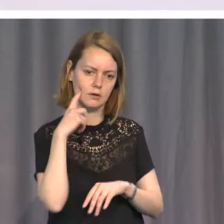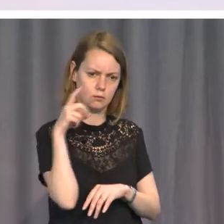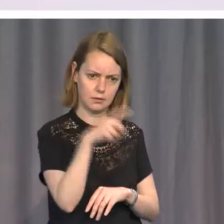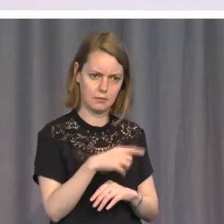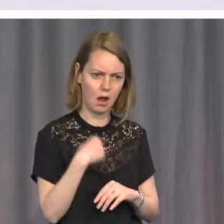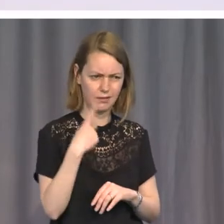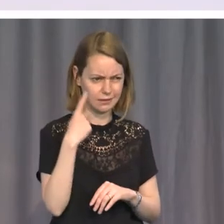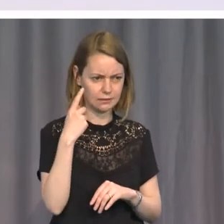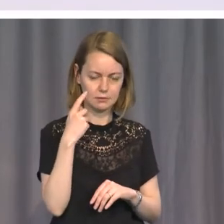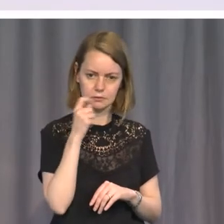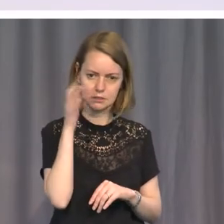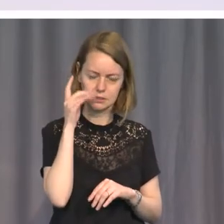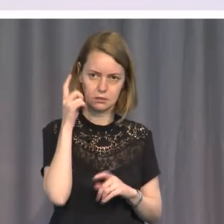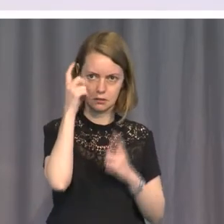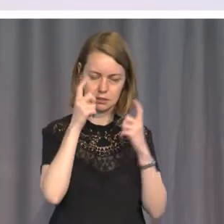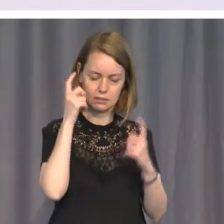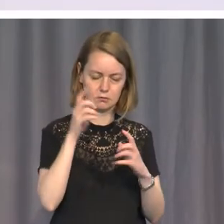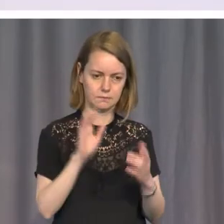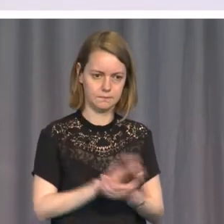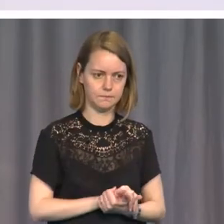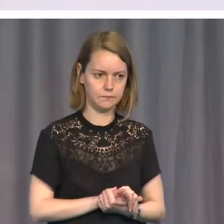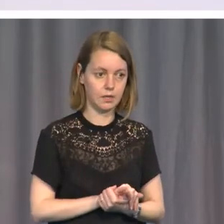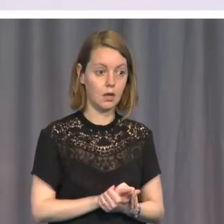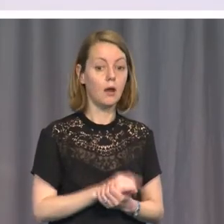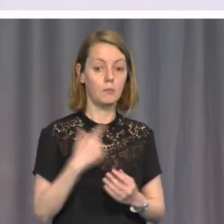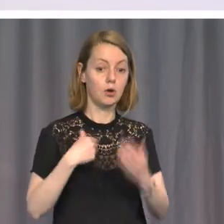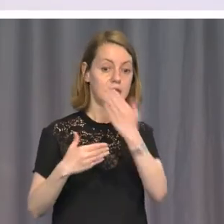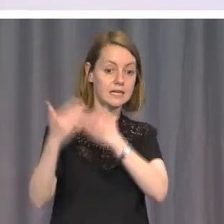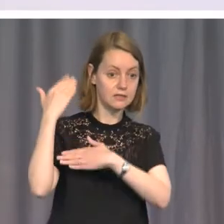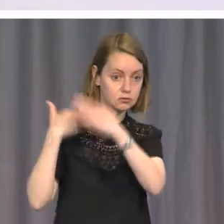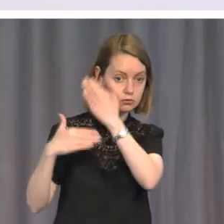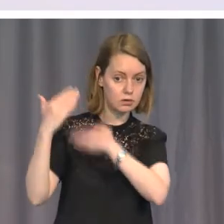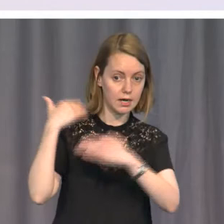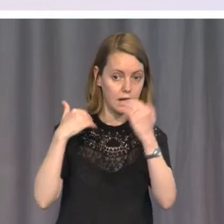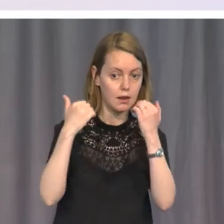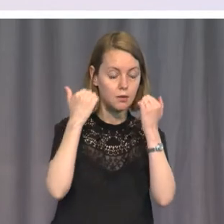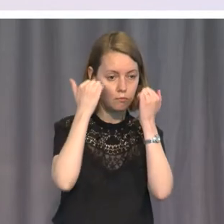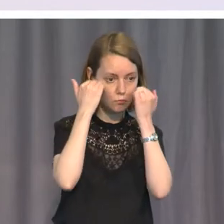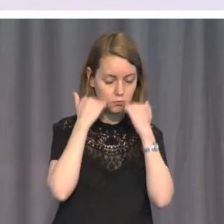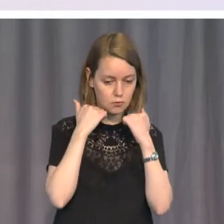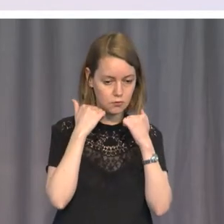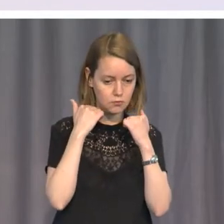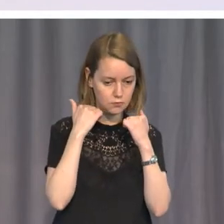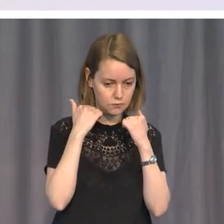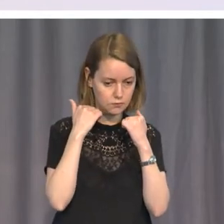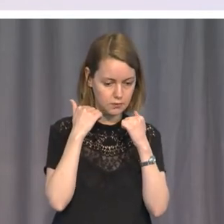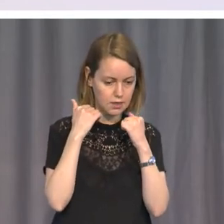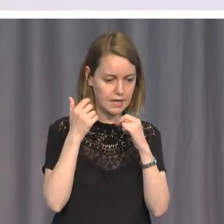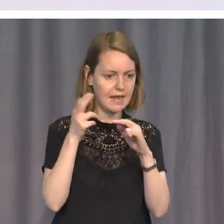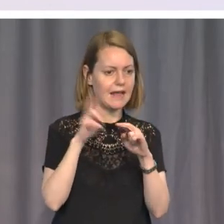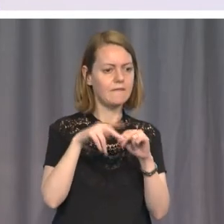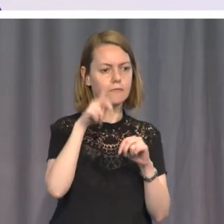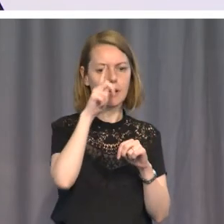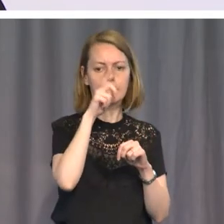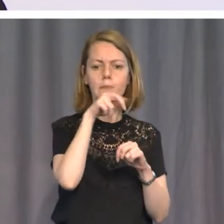the history of human rights proves that you can't deal with leaders who are mass murderers. They